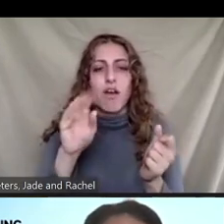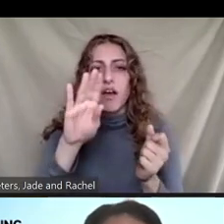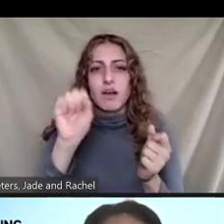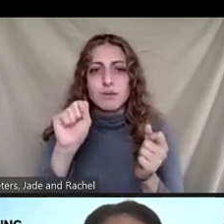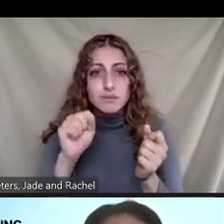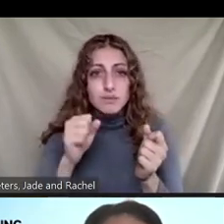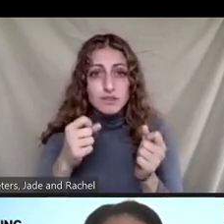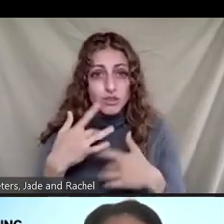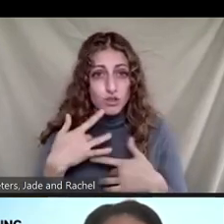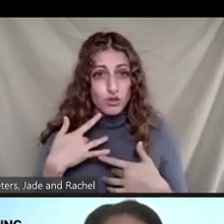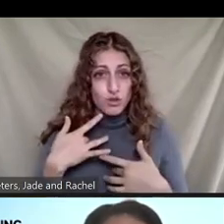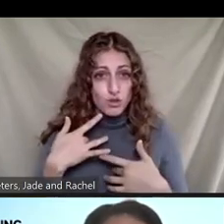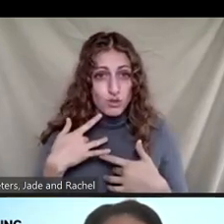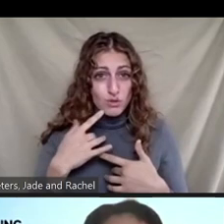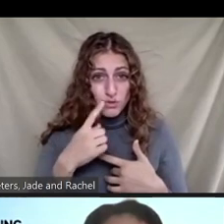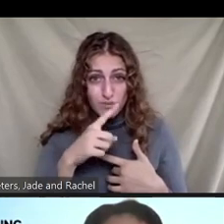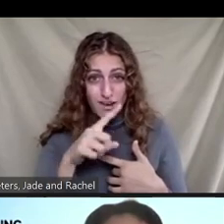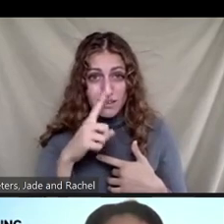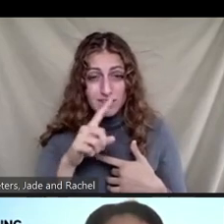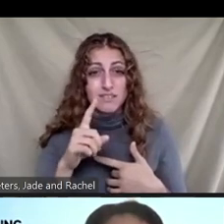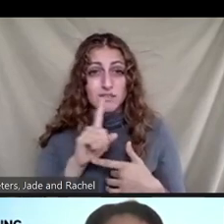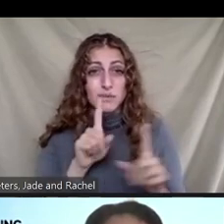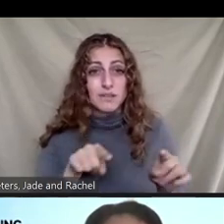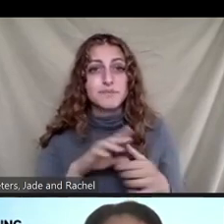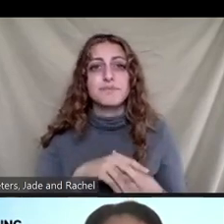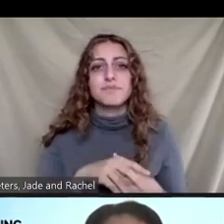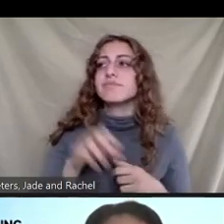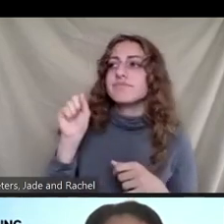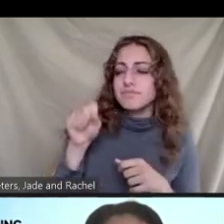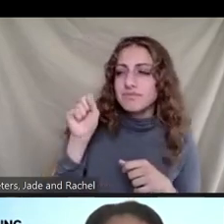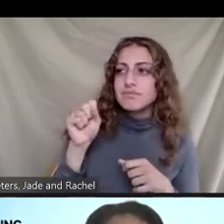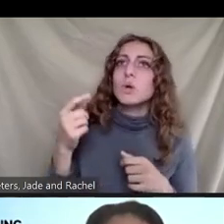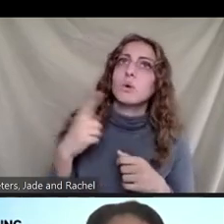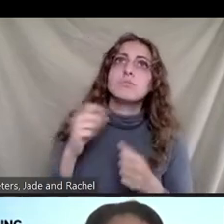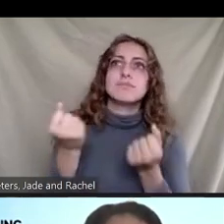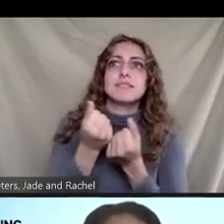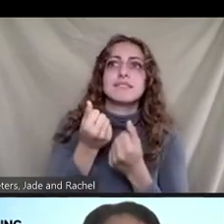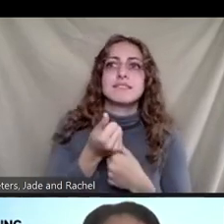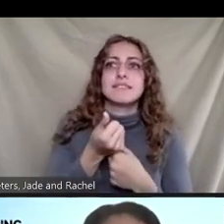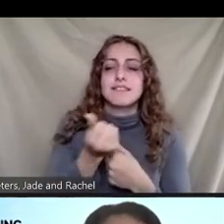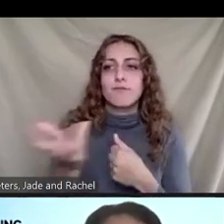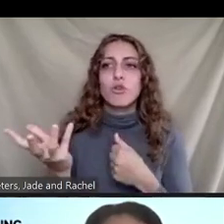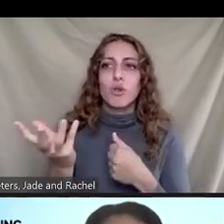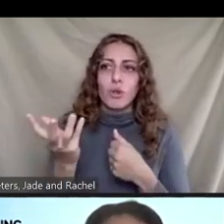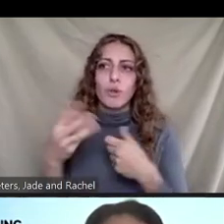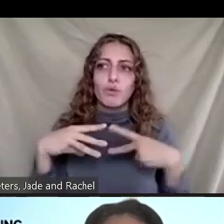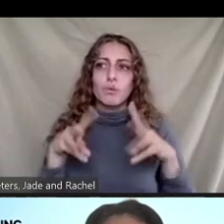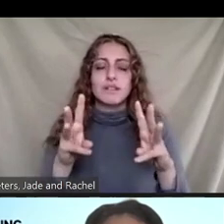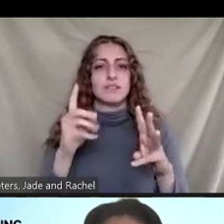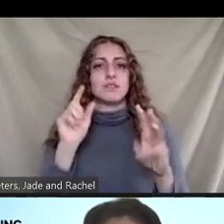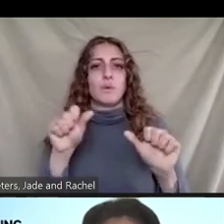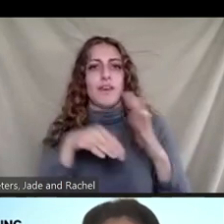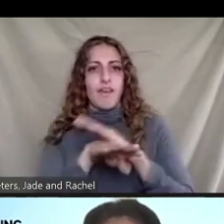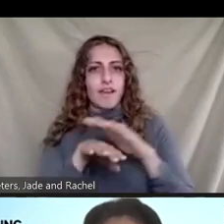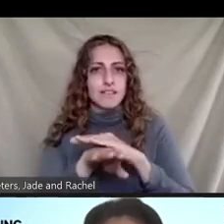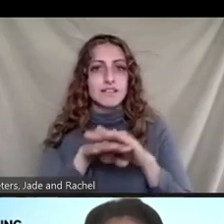Yes. So, um, I guess there's several ways you can access it. So what we're doing in our study, we're